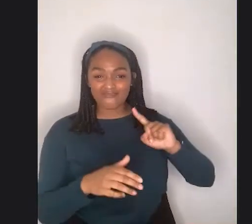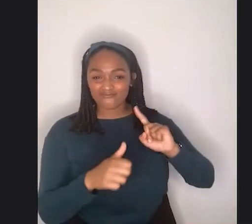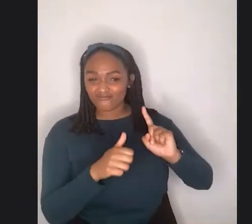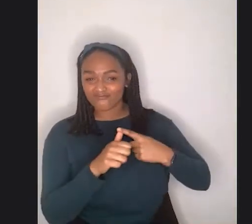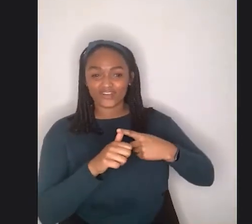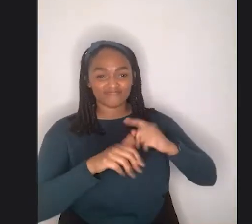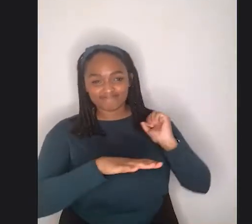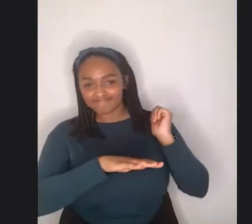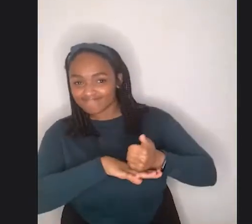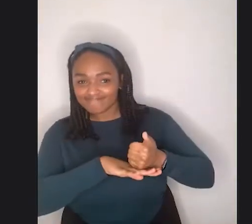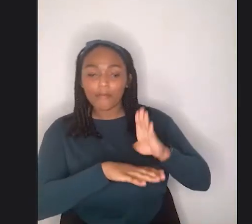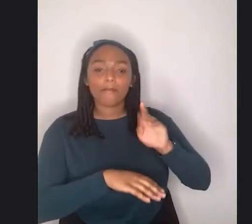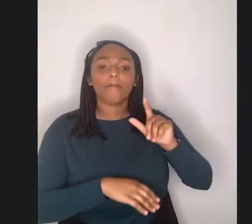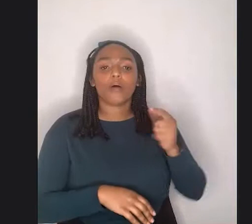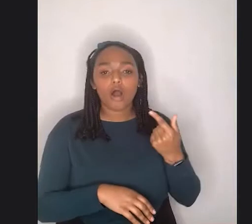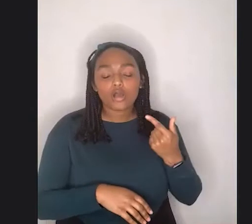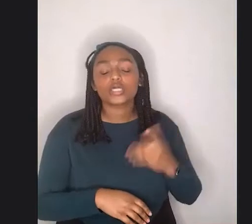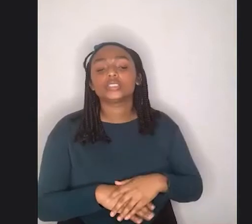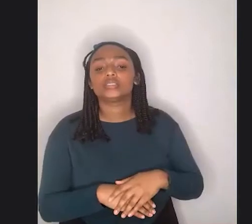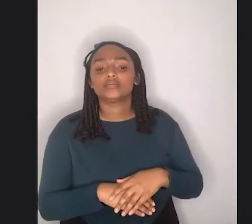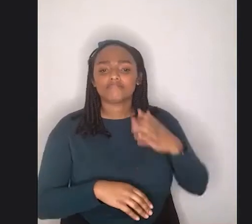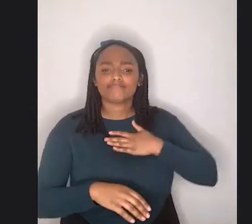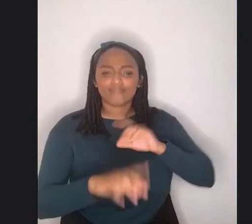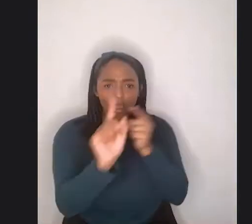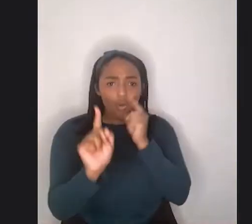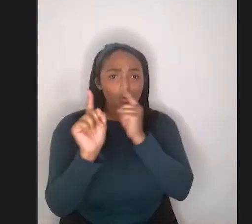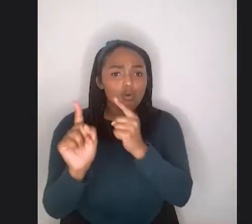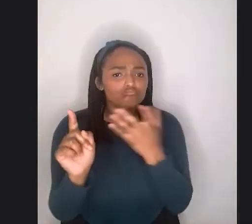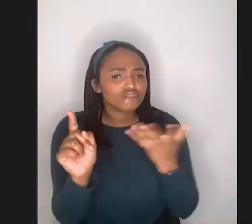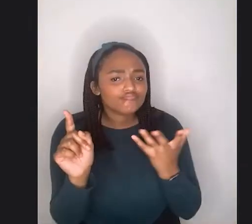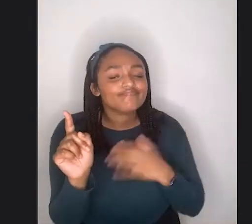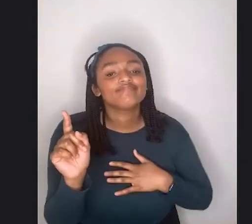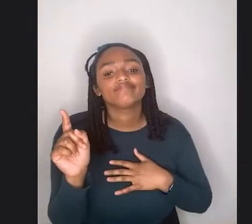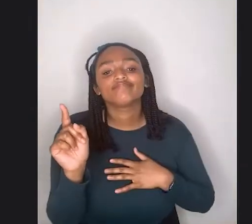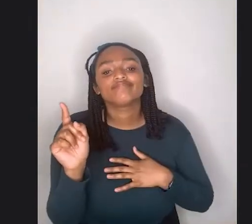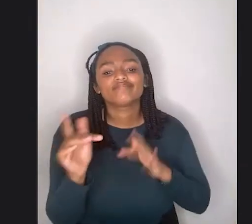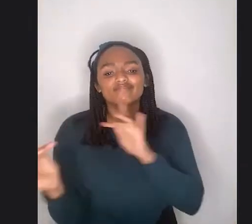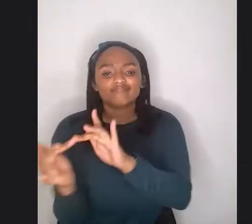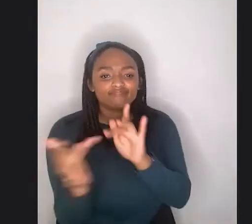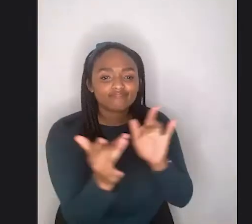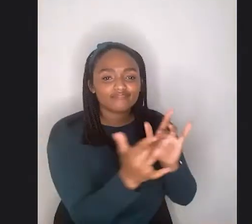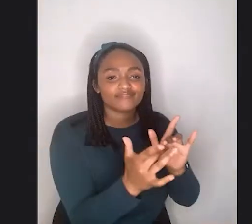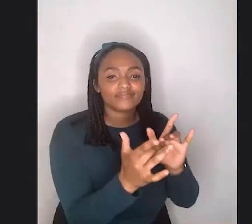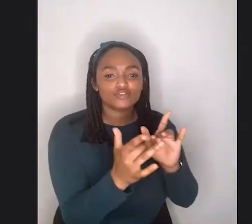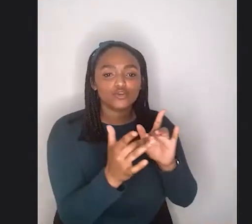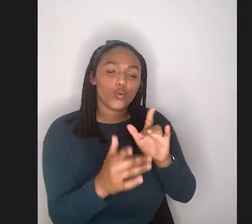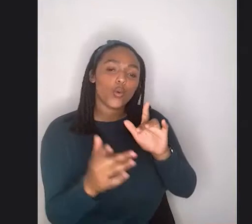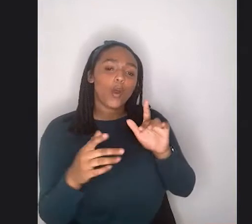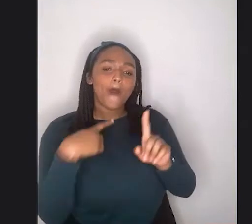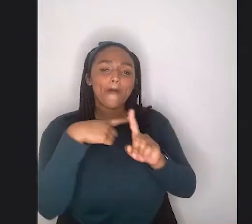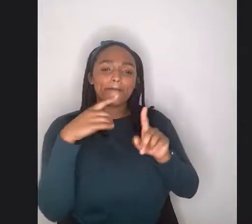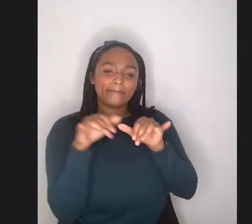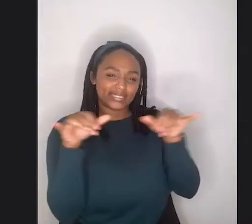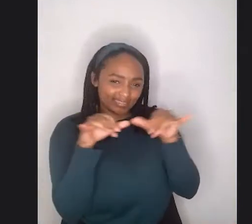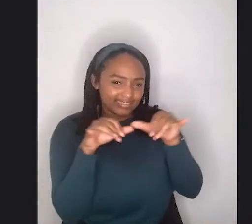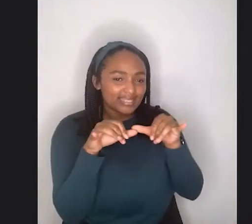goal was to reach out to, you know, plus size South Asians. Um, but, uh, that wasn't